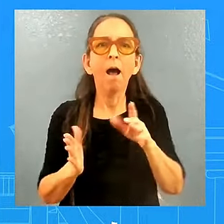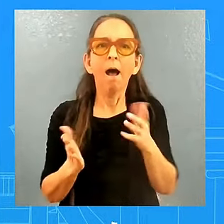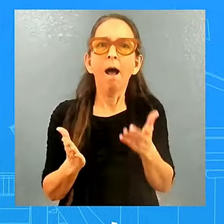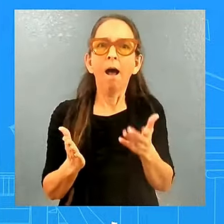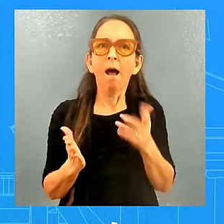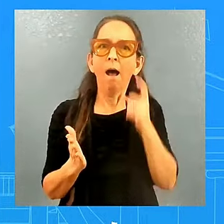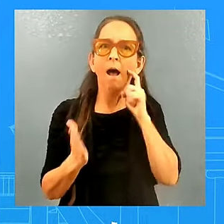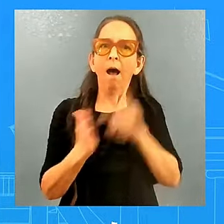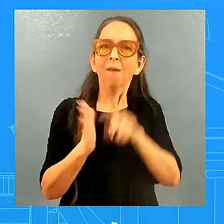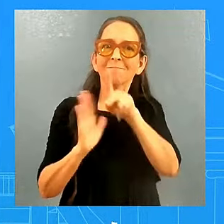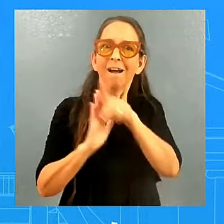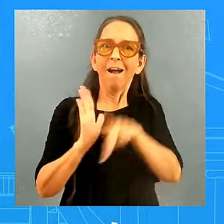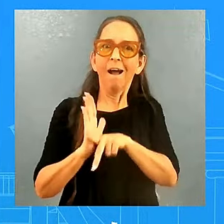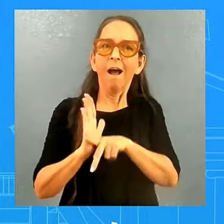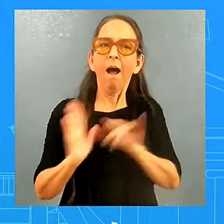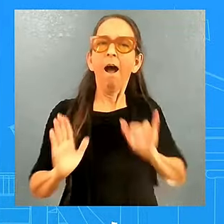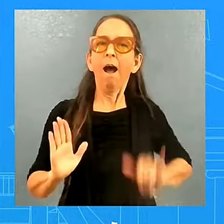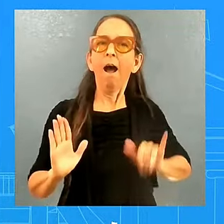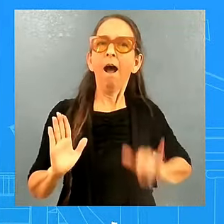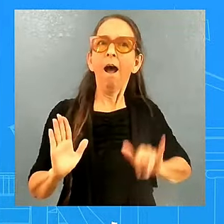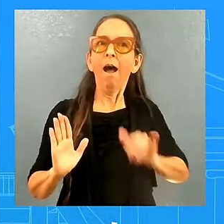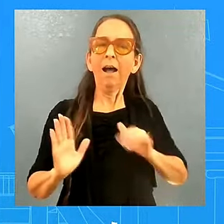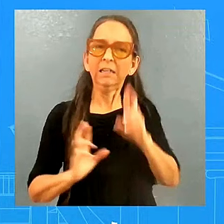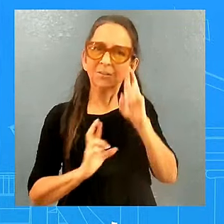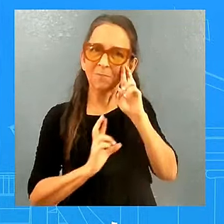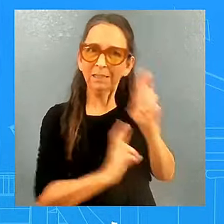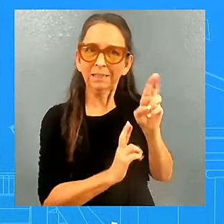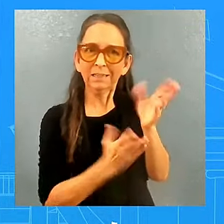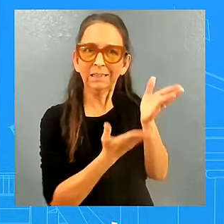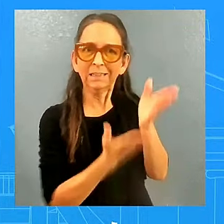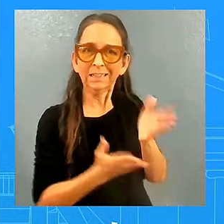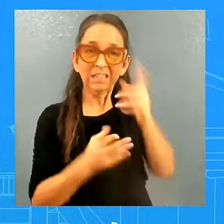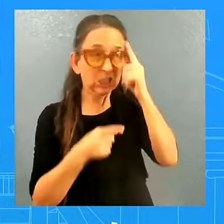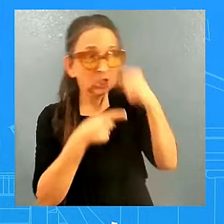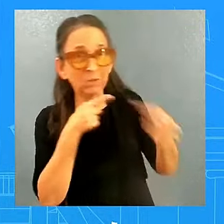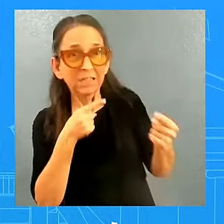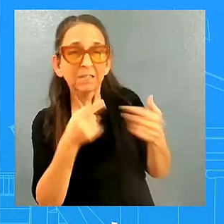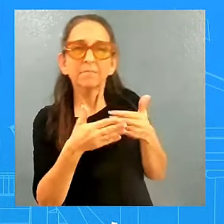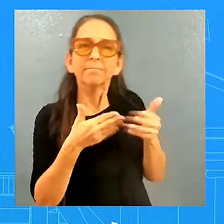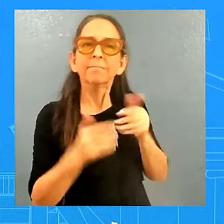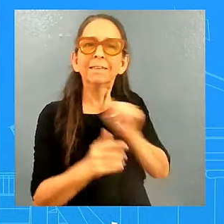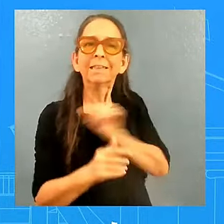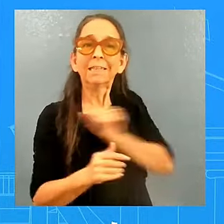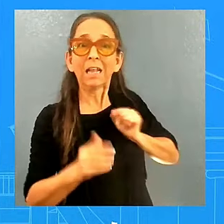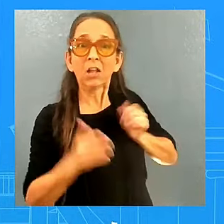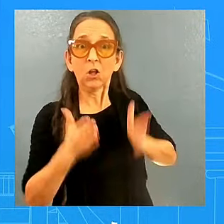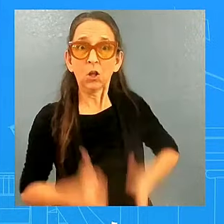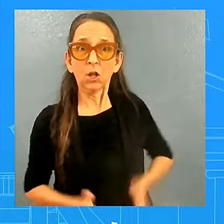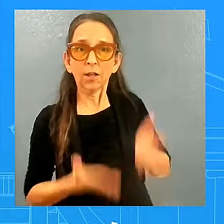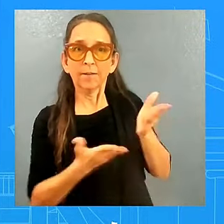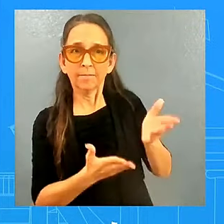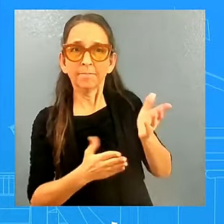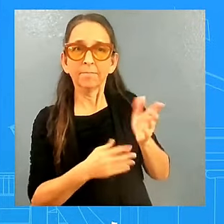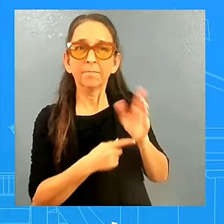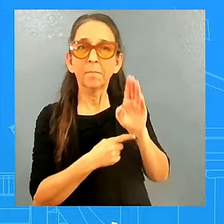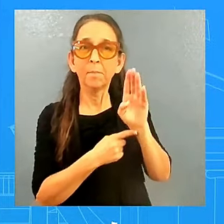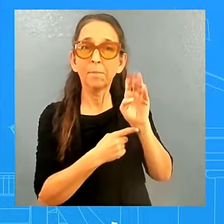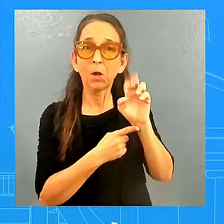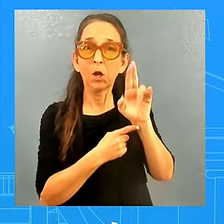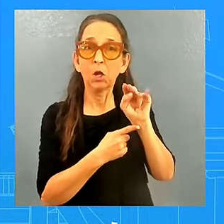respectfully disagree with the senator. And I think you can talk to unions. You could see the jobs that we've been able to create